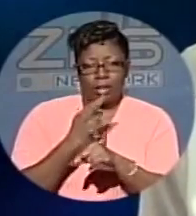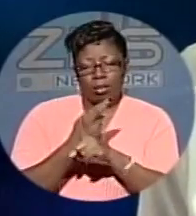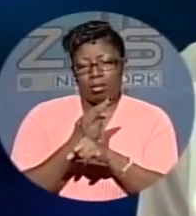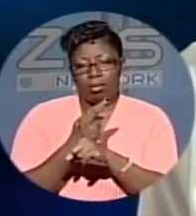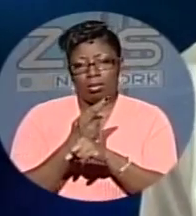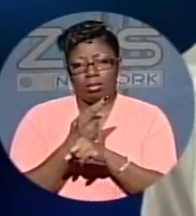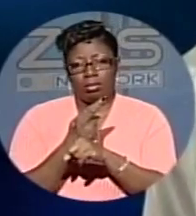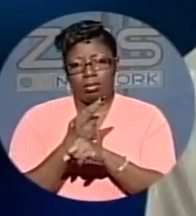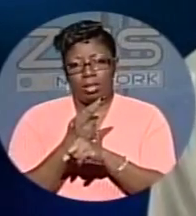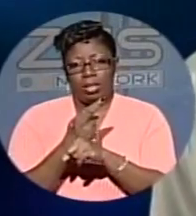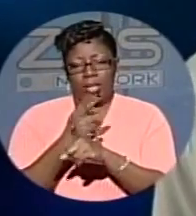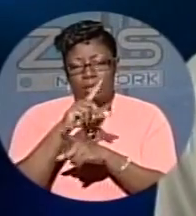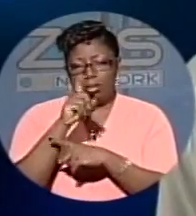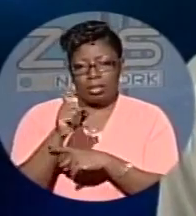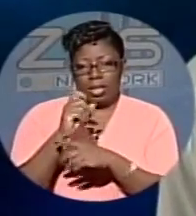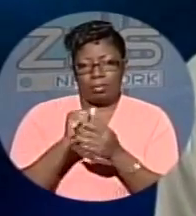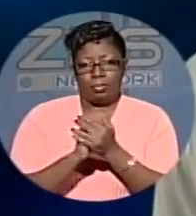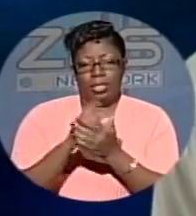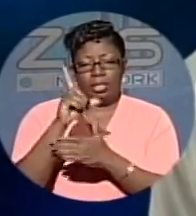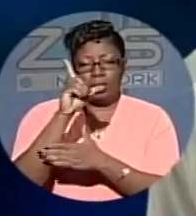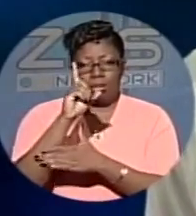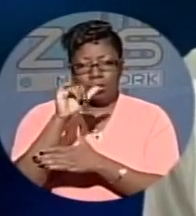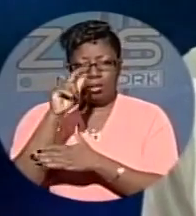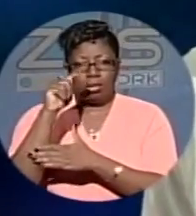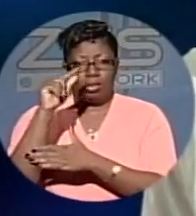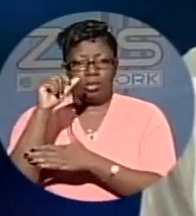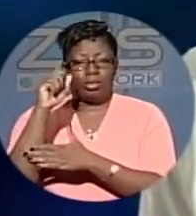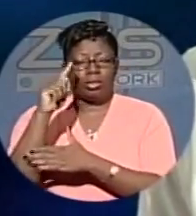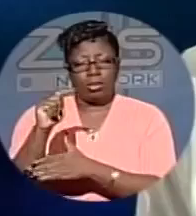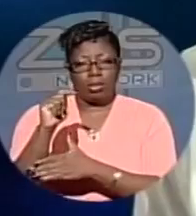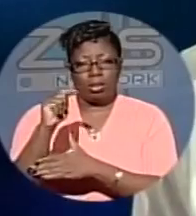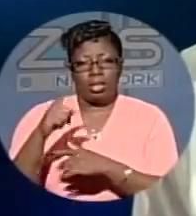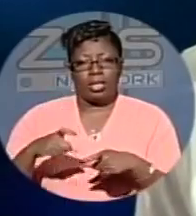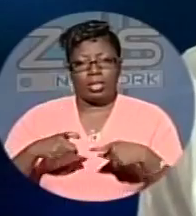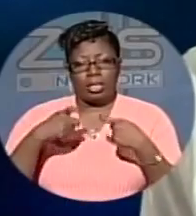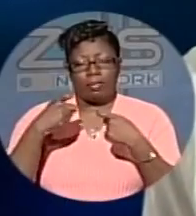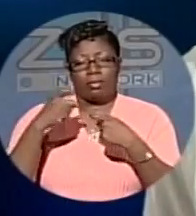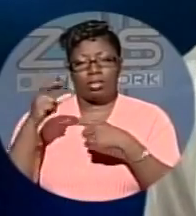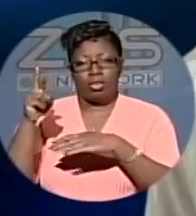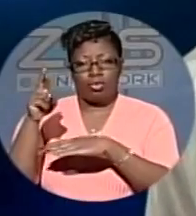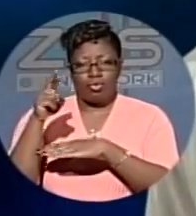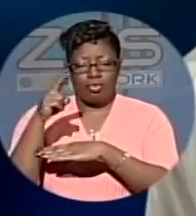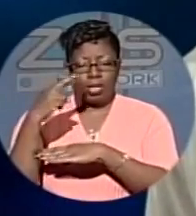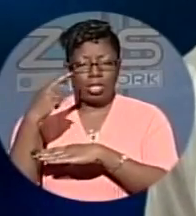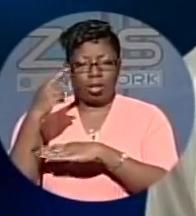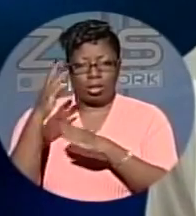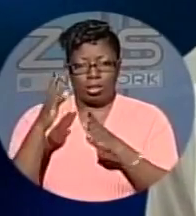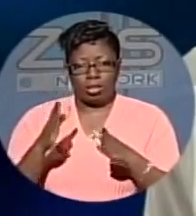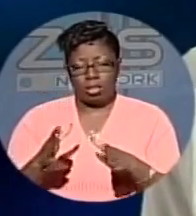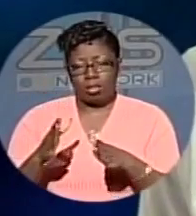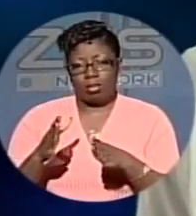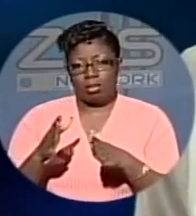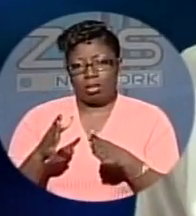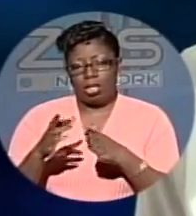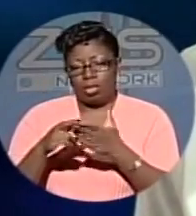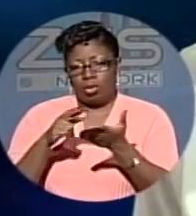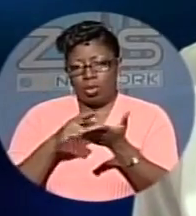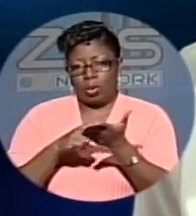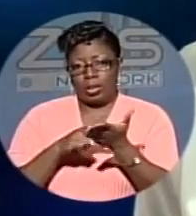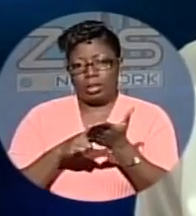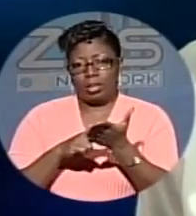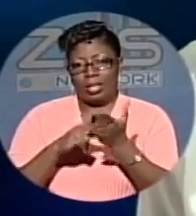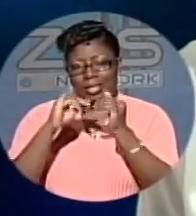mammogram. The digital mammogram provides the radiologists with recording the images